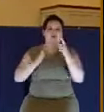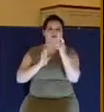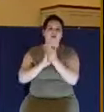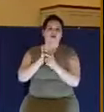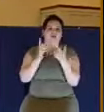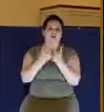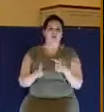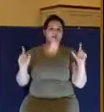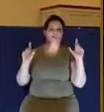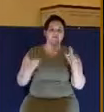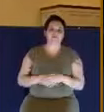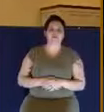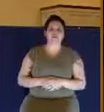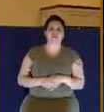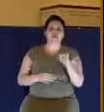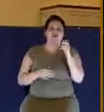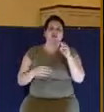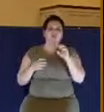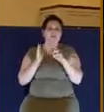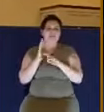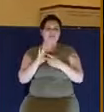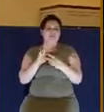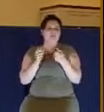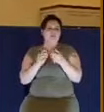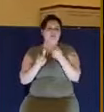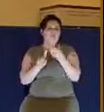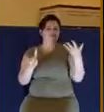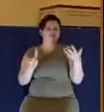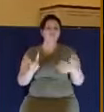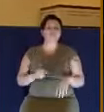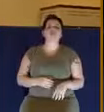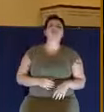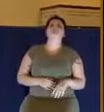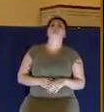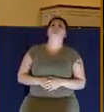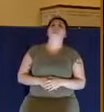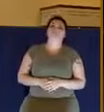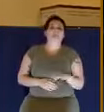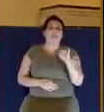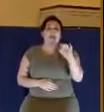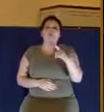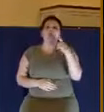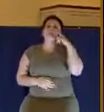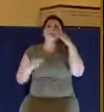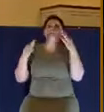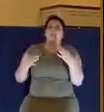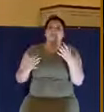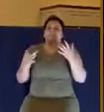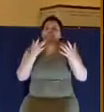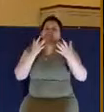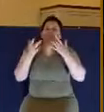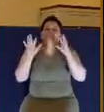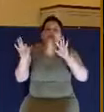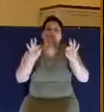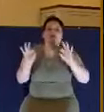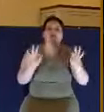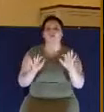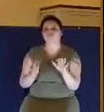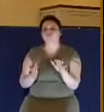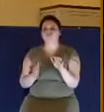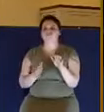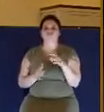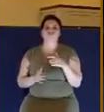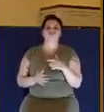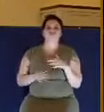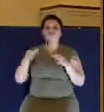So what's James saying here? When you do this, when you have prejudice or partiality or racism in your